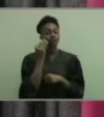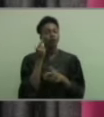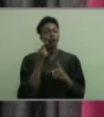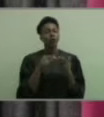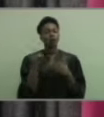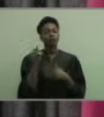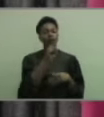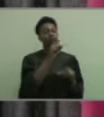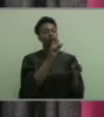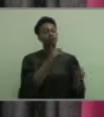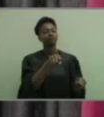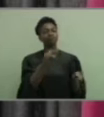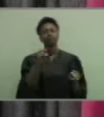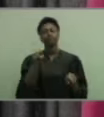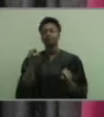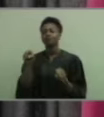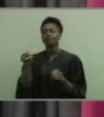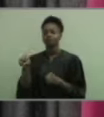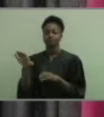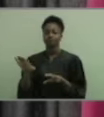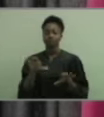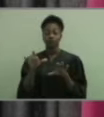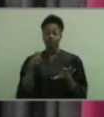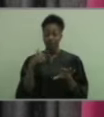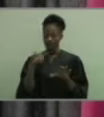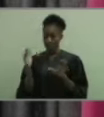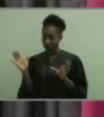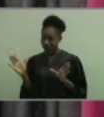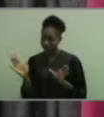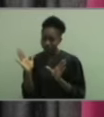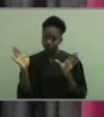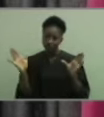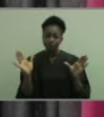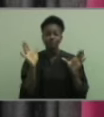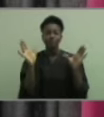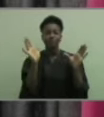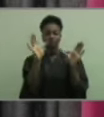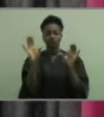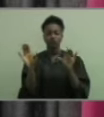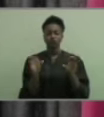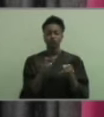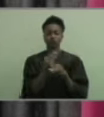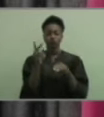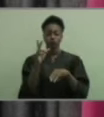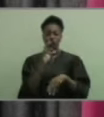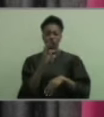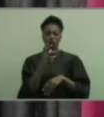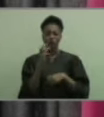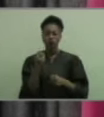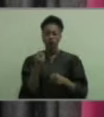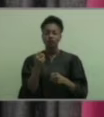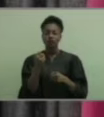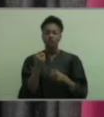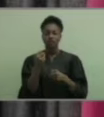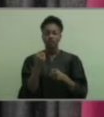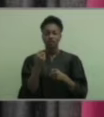what lies within each of you and I encourage you to use those strengths to make your mark on the world.